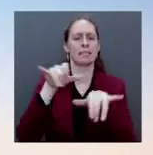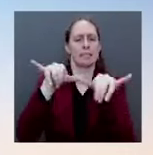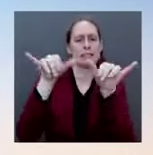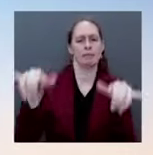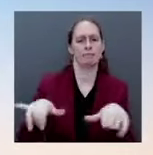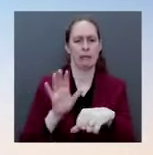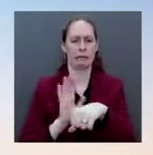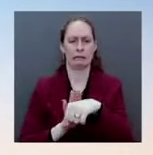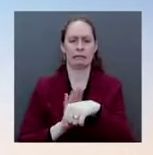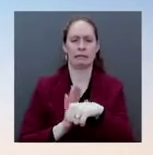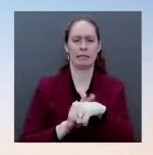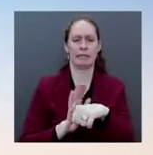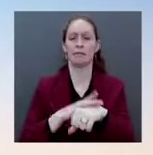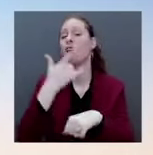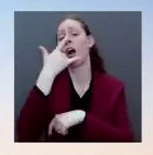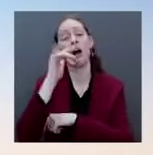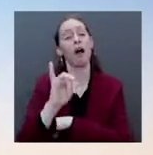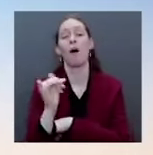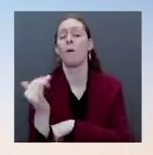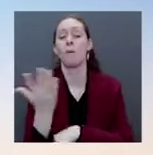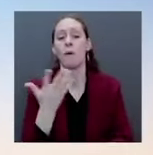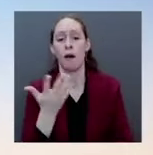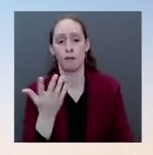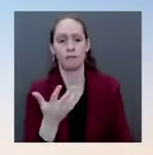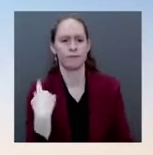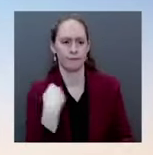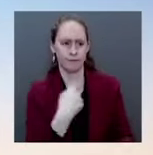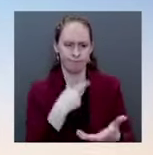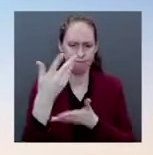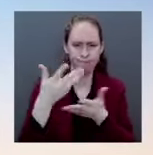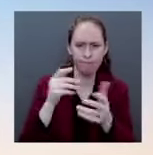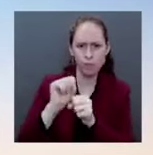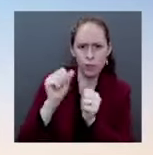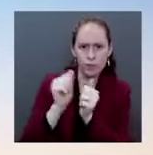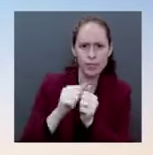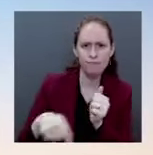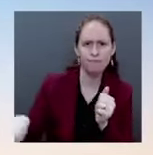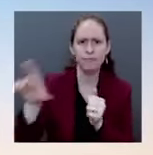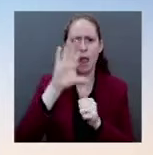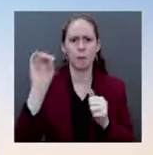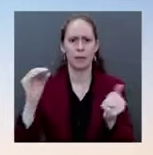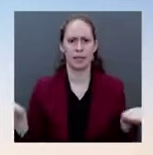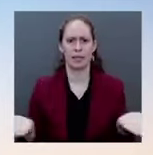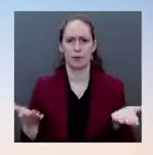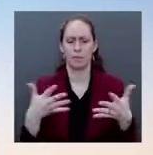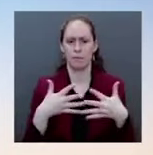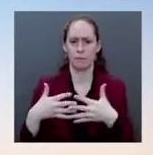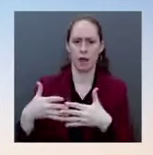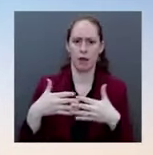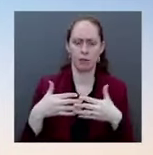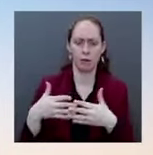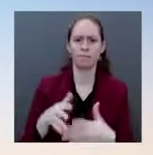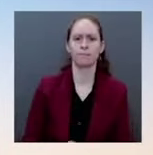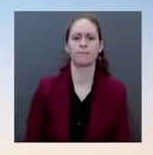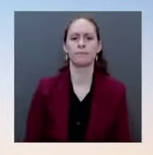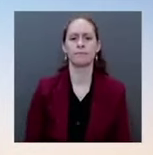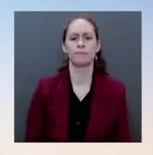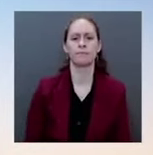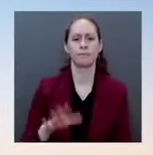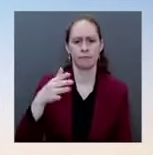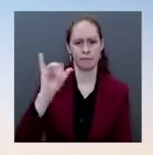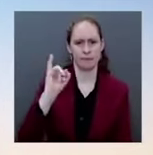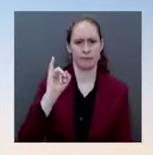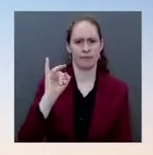input components or products from Southeast Asian countries to identify where there might be